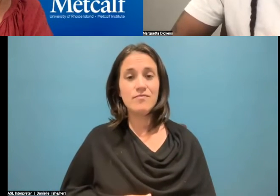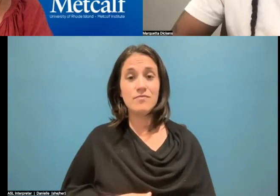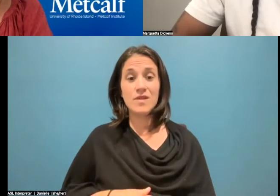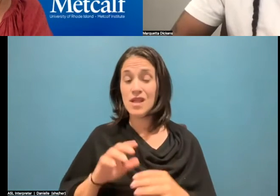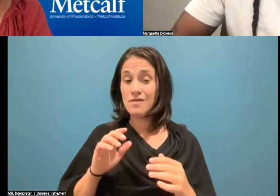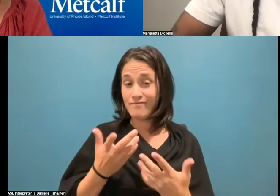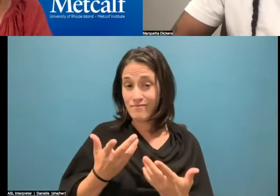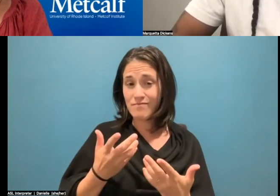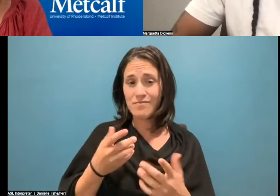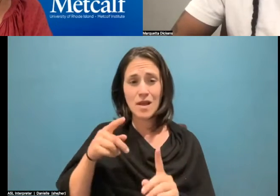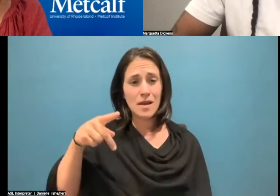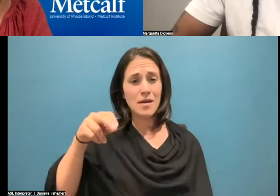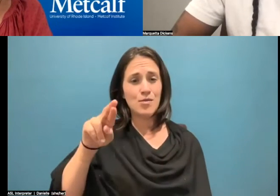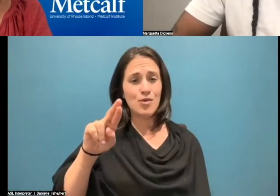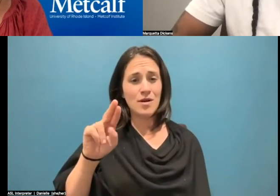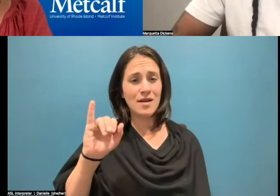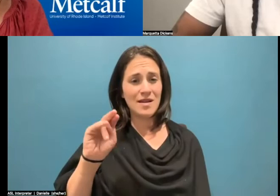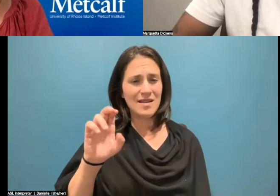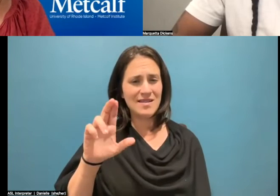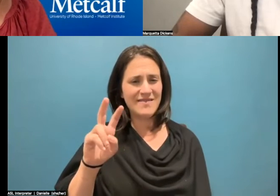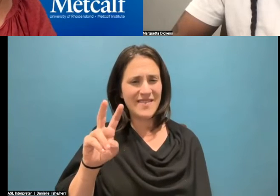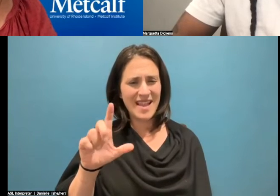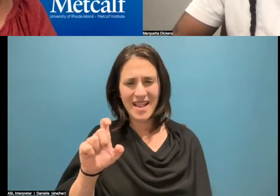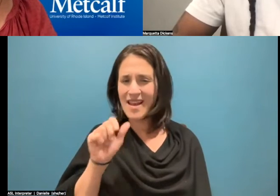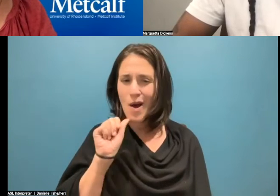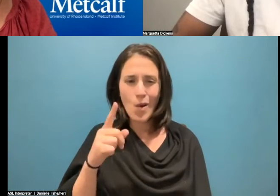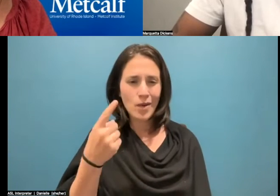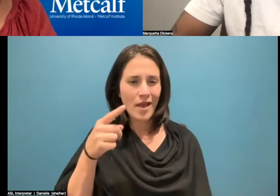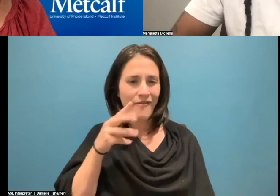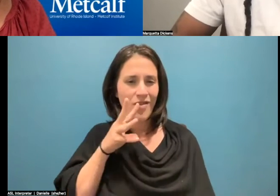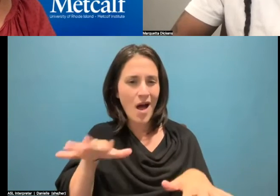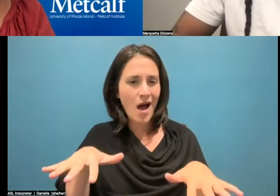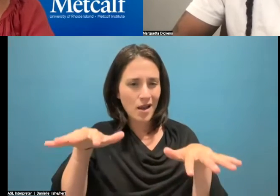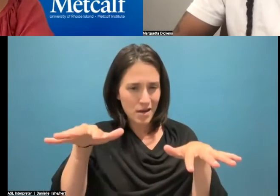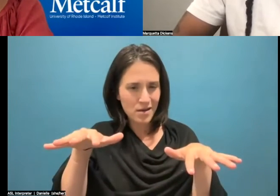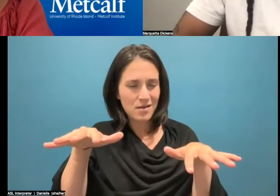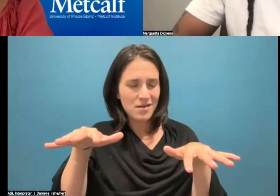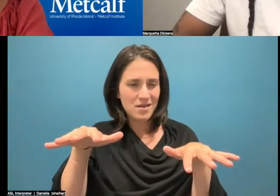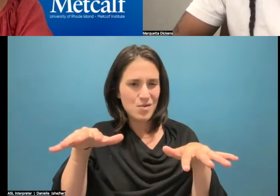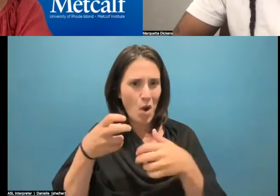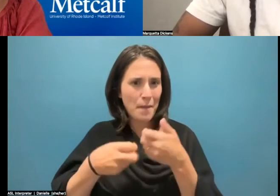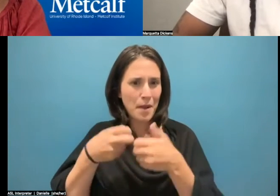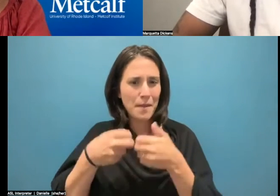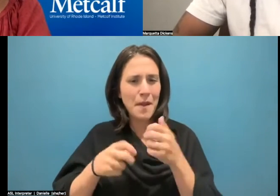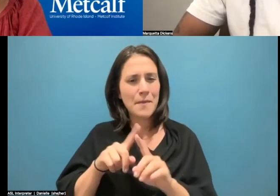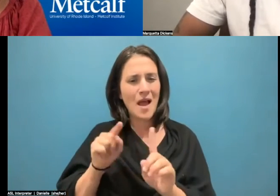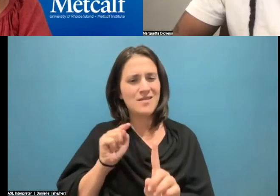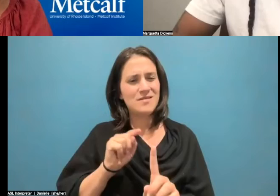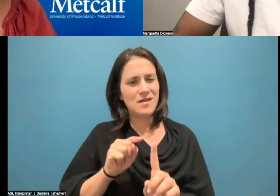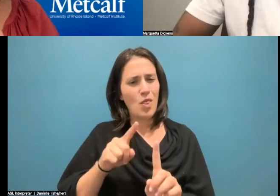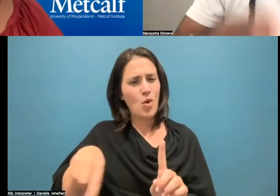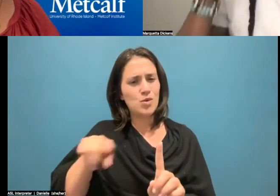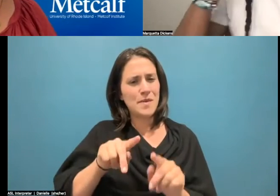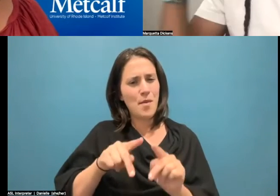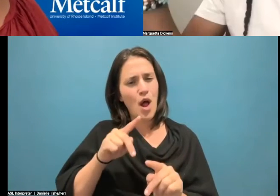is not just flood prone, but it's a low income area. And so you have people who have to work two to three jobs just to make end meets and take care of themselves and their families.